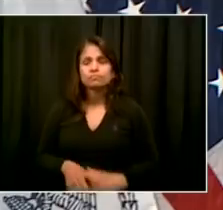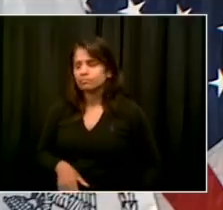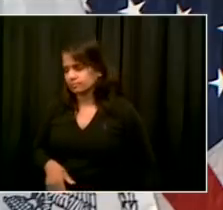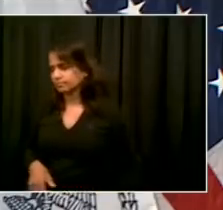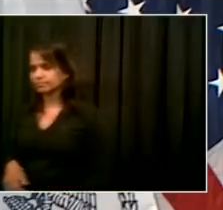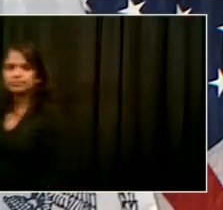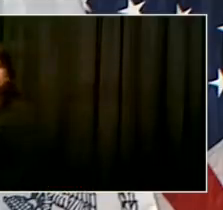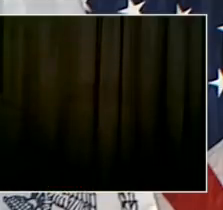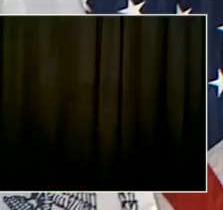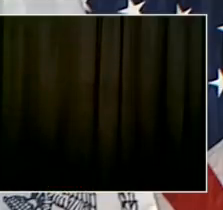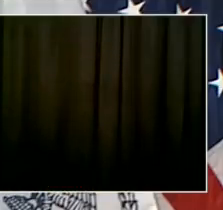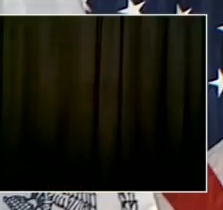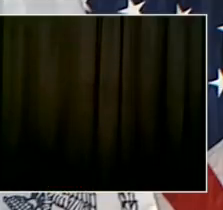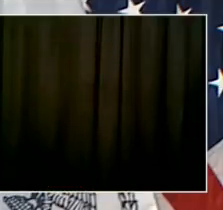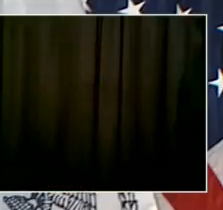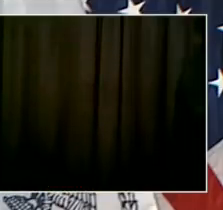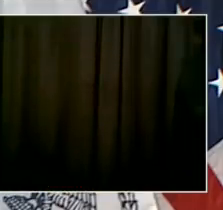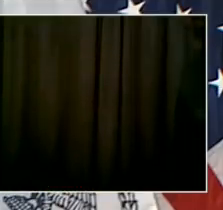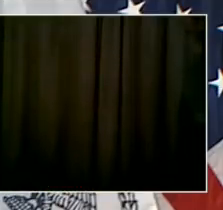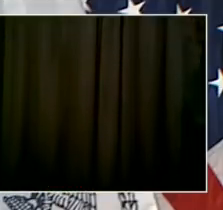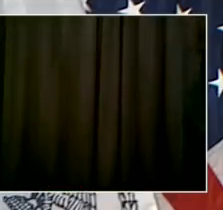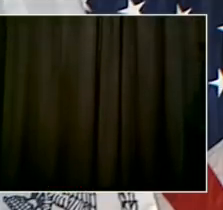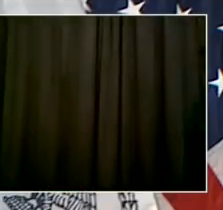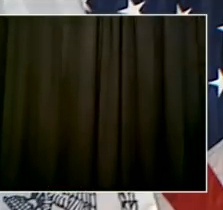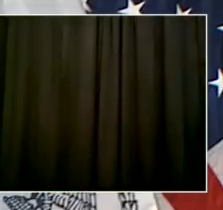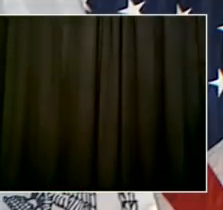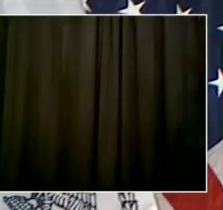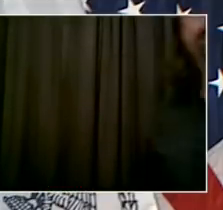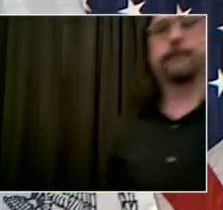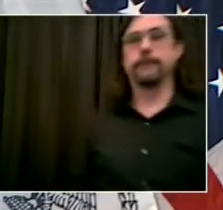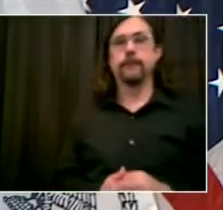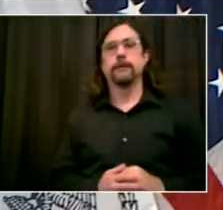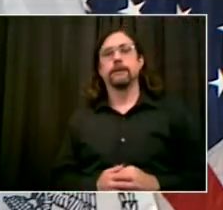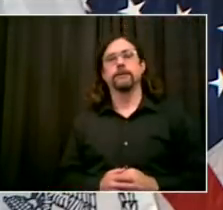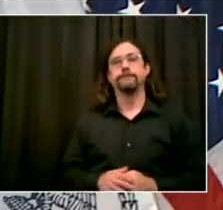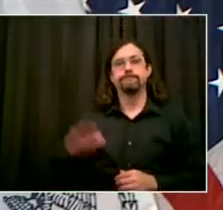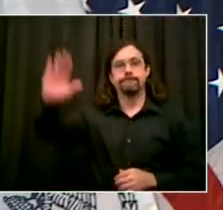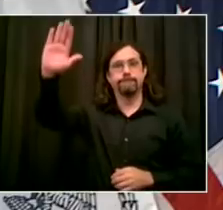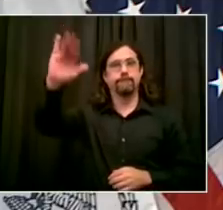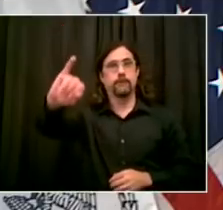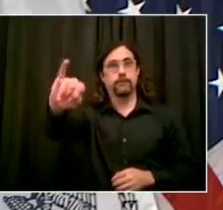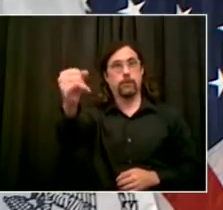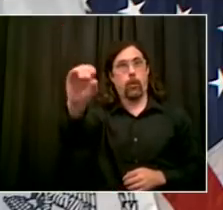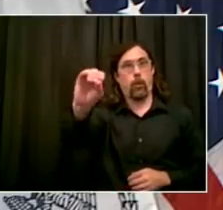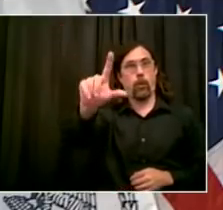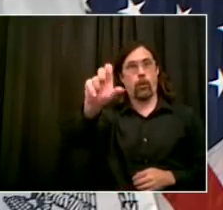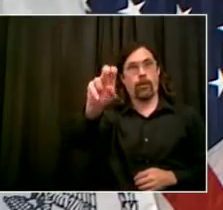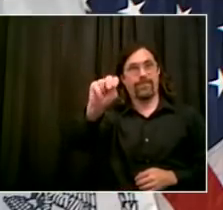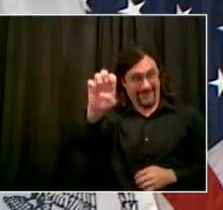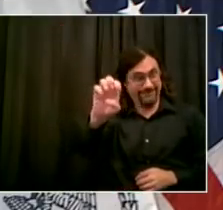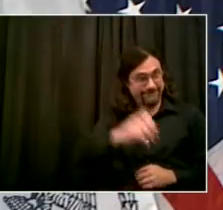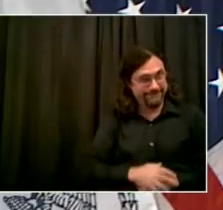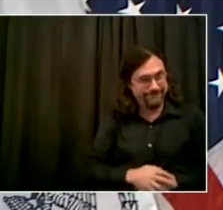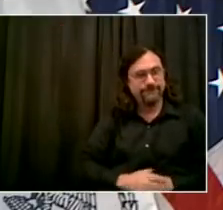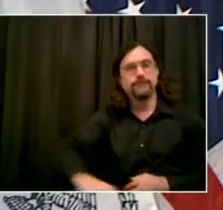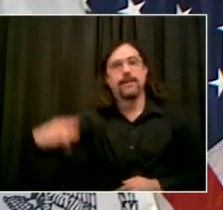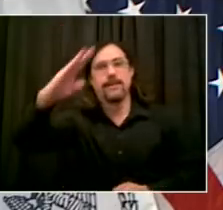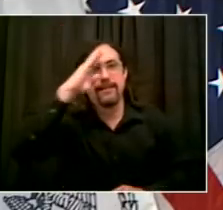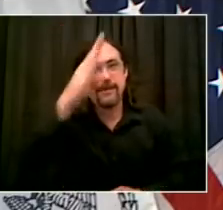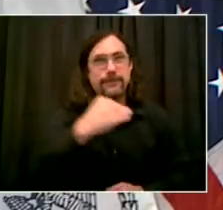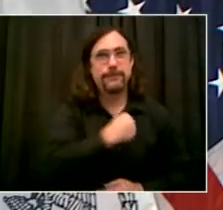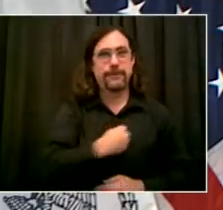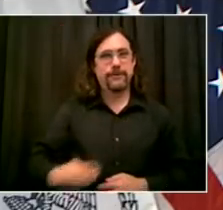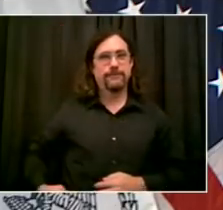WBAI. Hi, Mr. Mayor. Jillian, good morning. And look, this number is getting